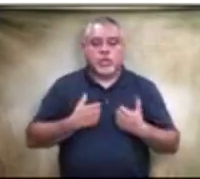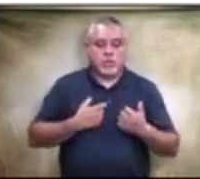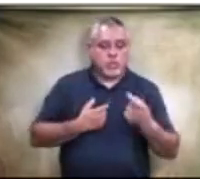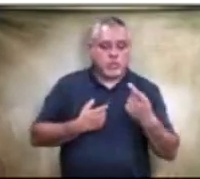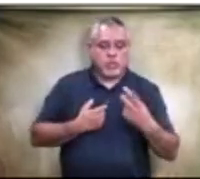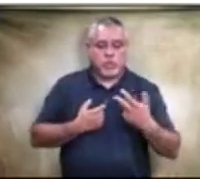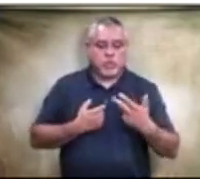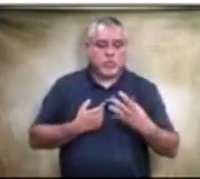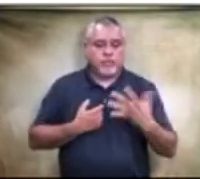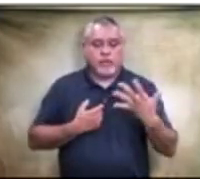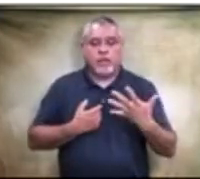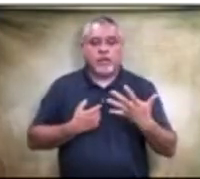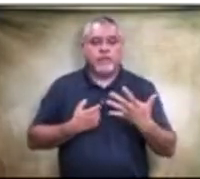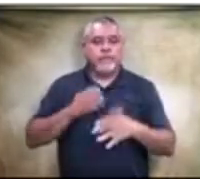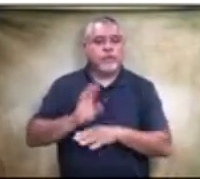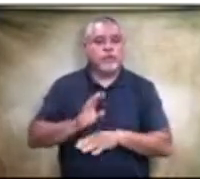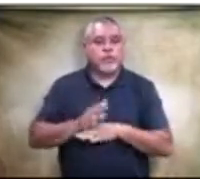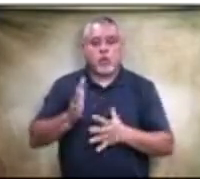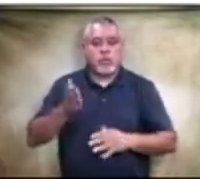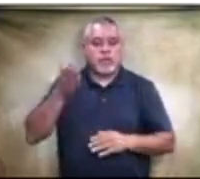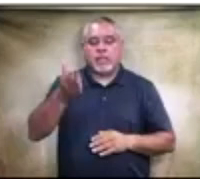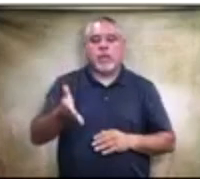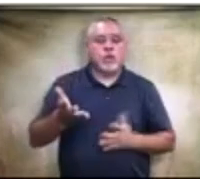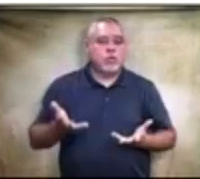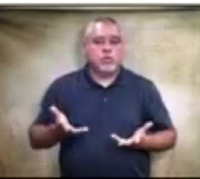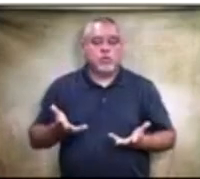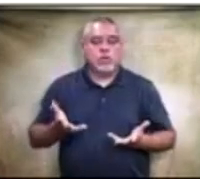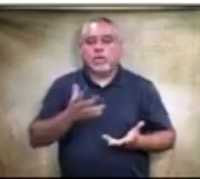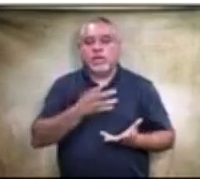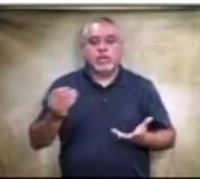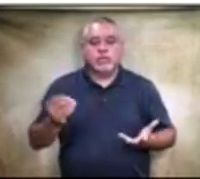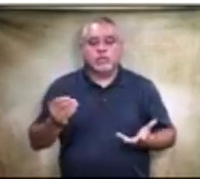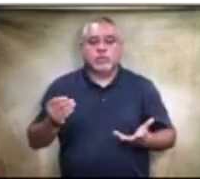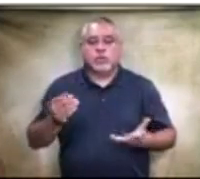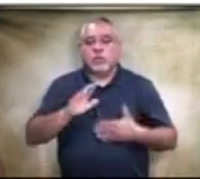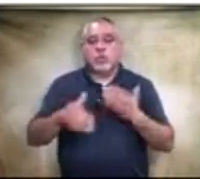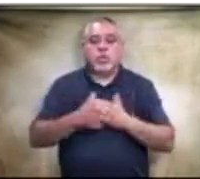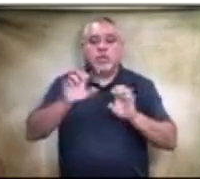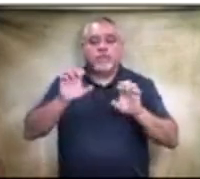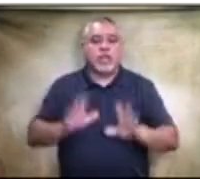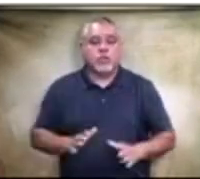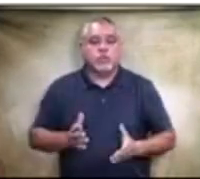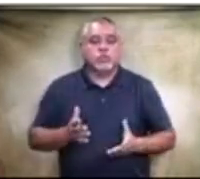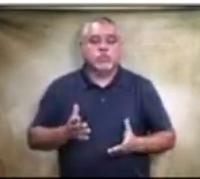5 firms already there. And all the evaluators have